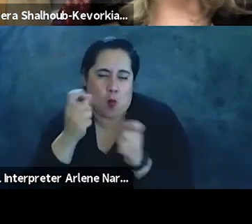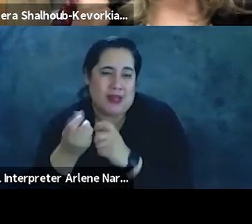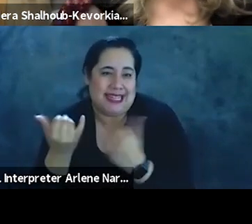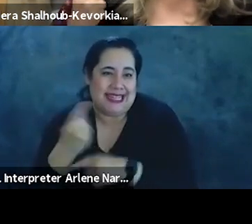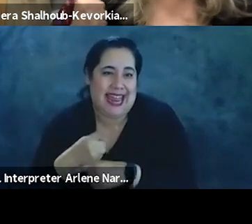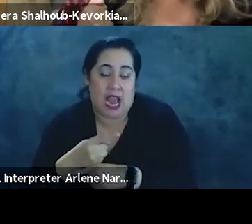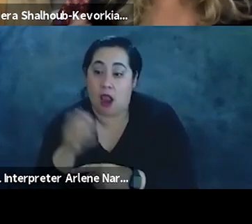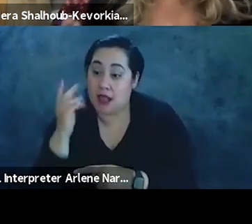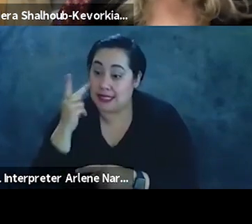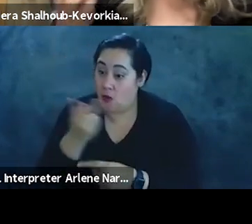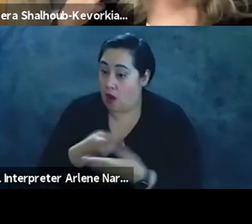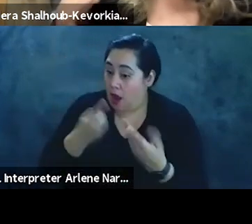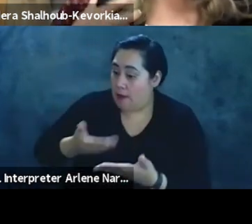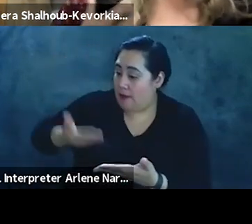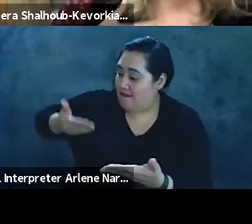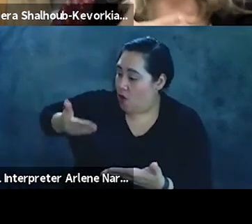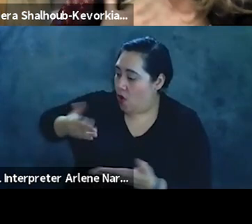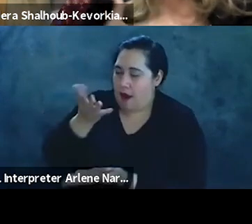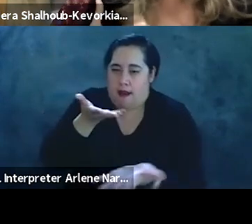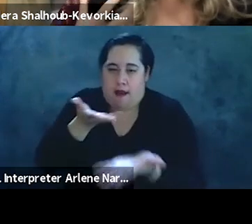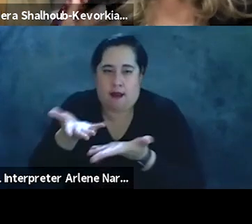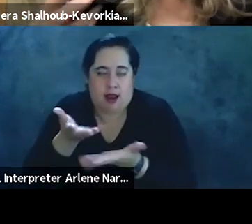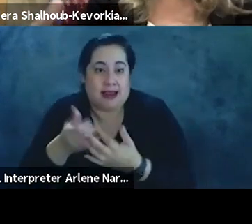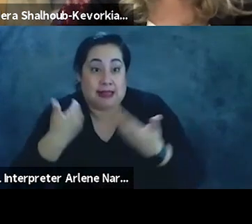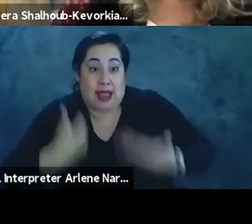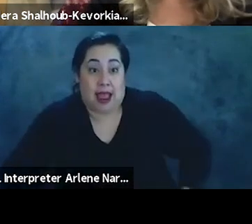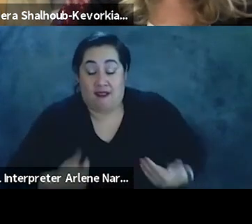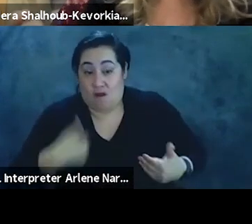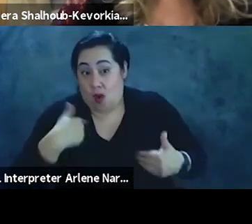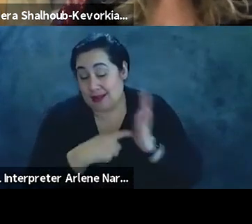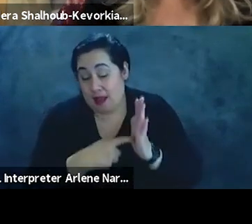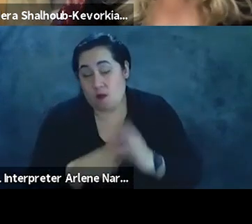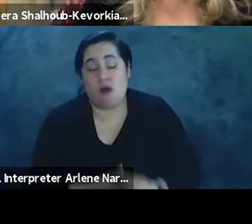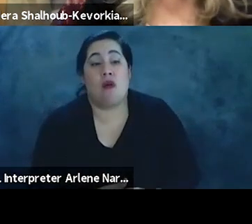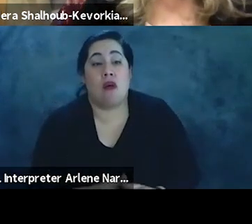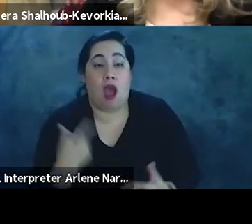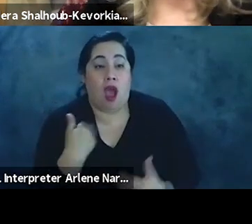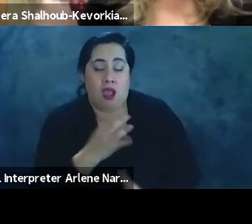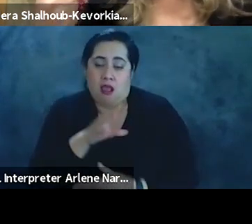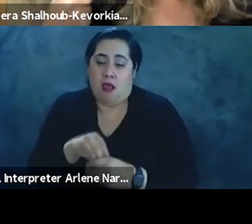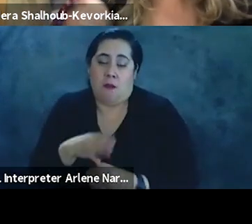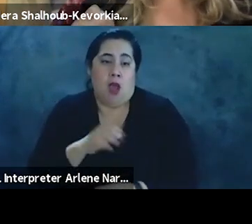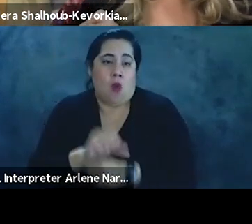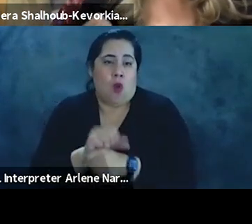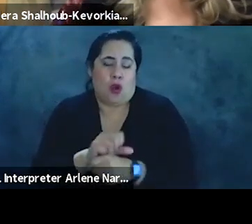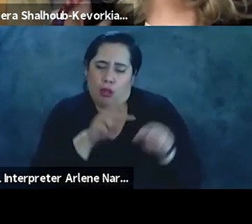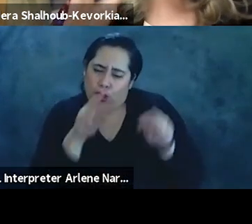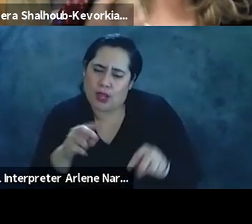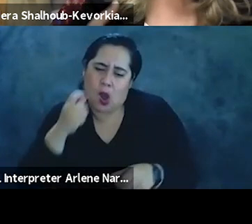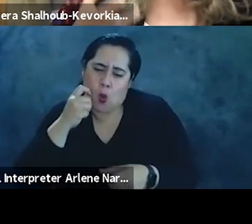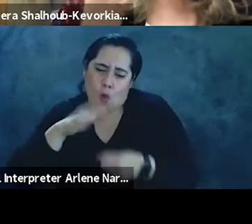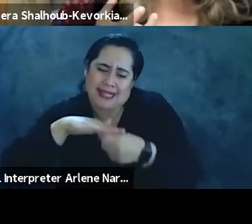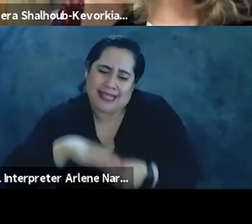before engaging with fanon as someone that i for example embed my work looking at racism